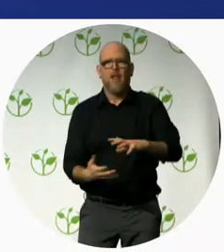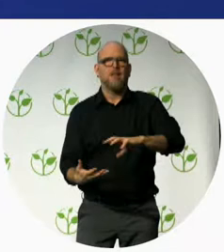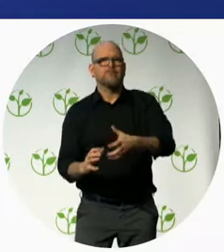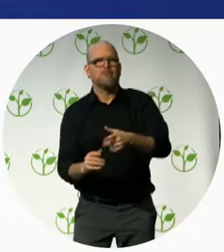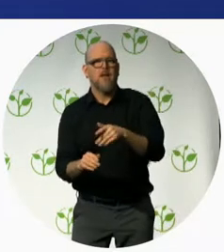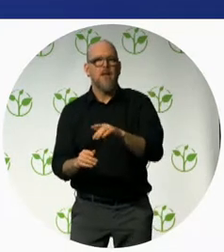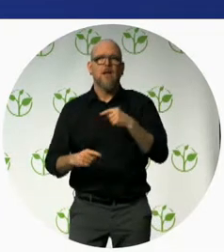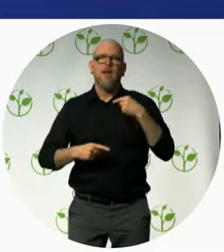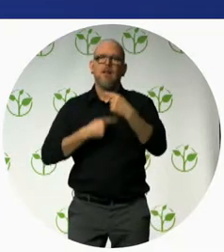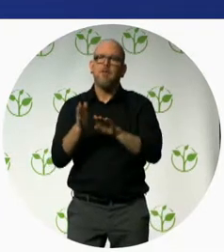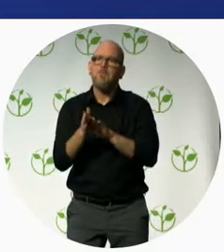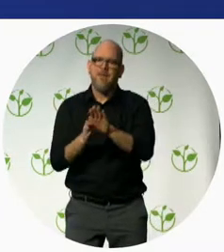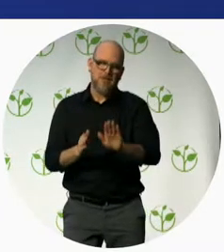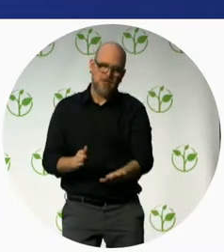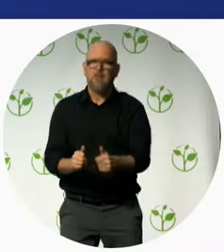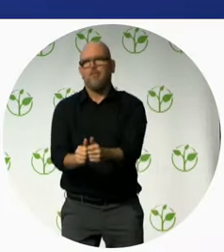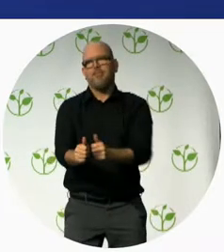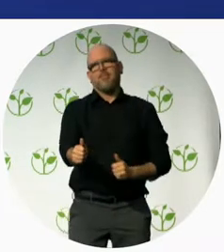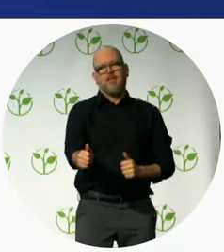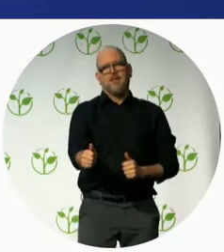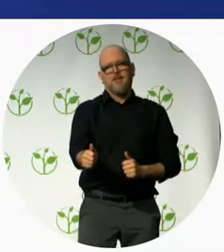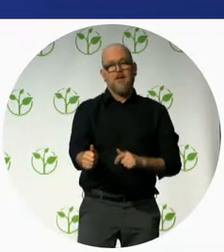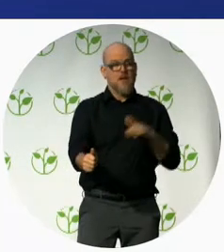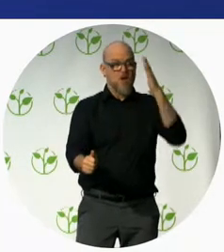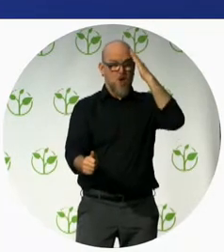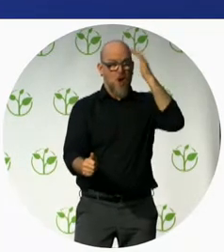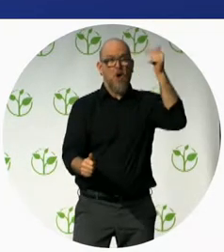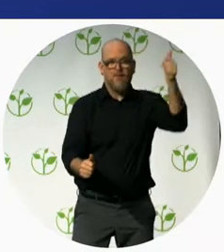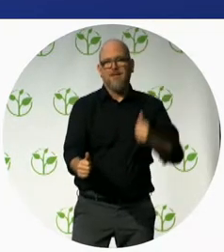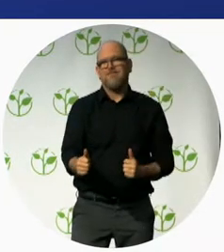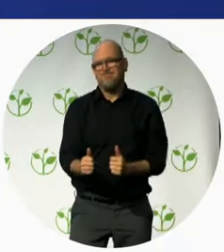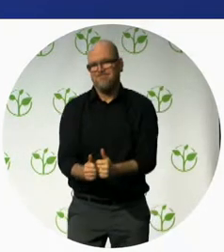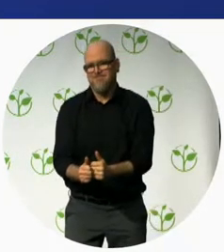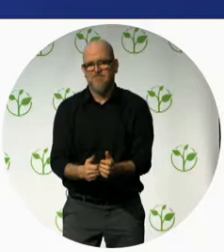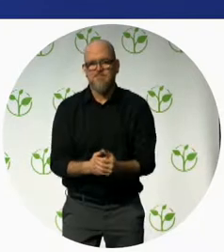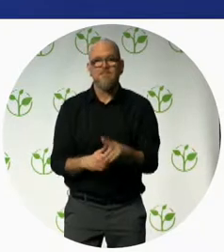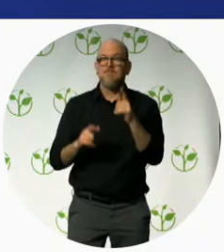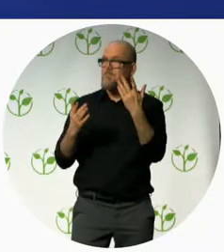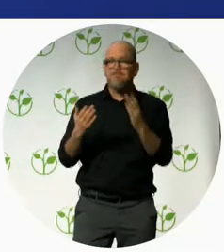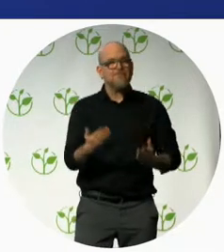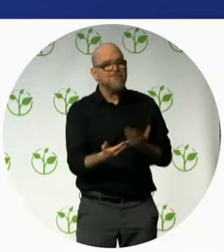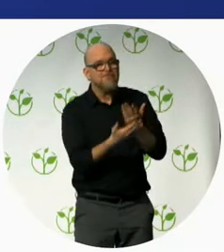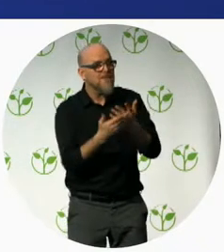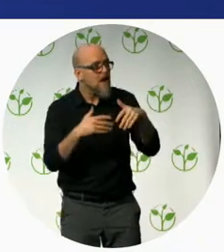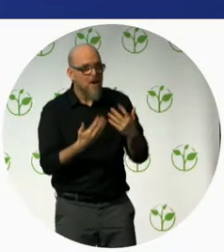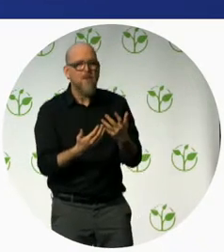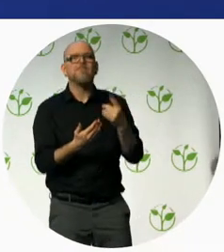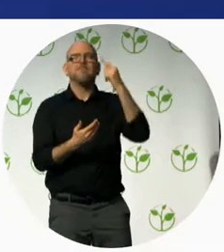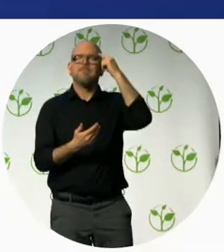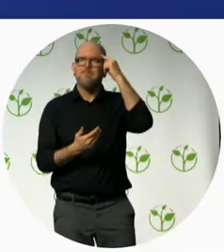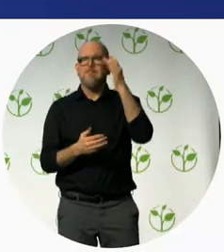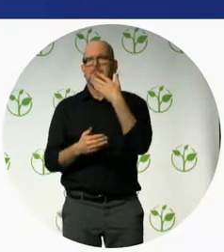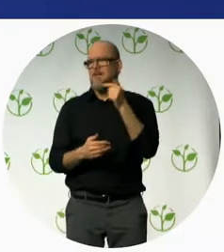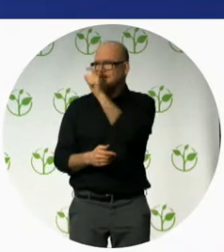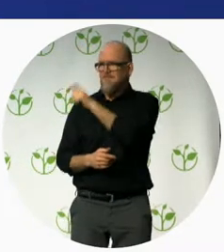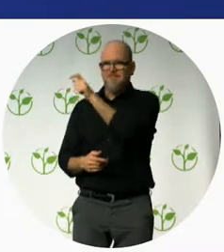provide easy to use child monitoring tool like